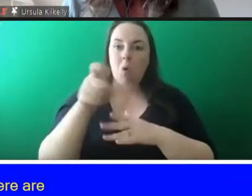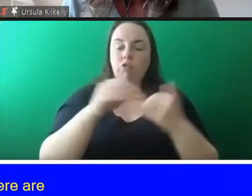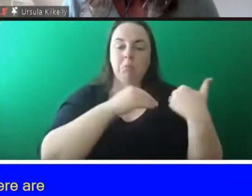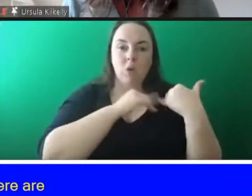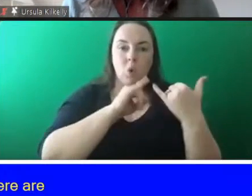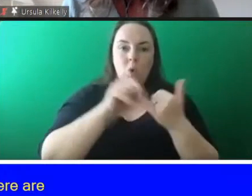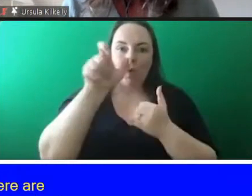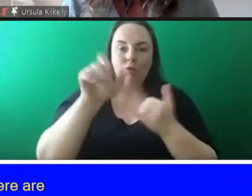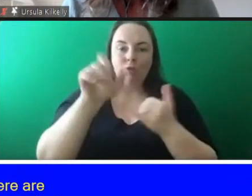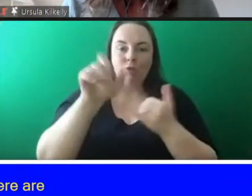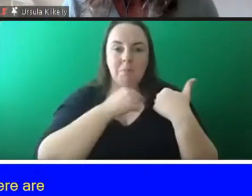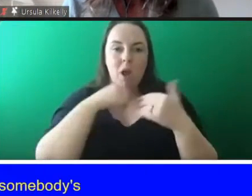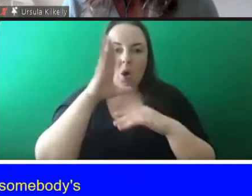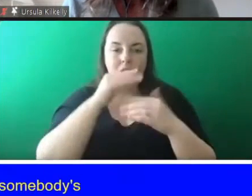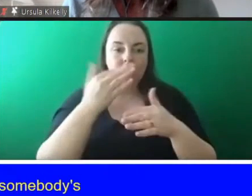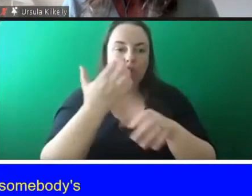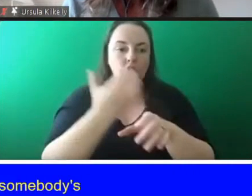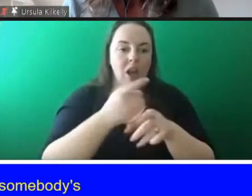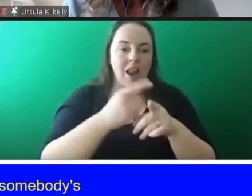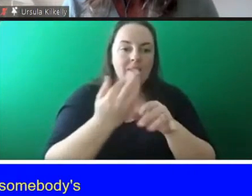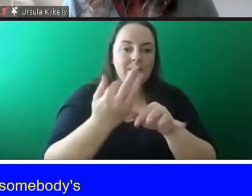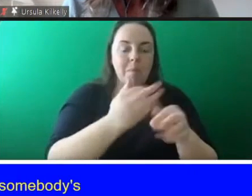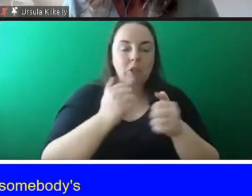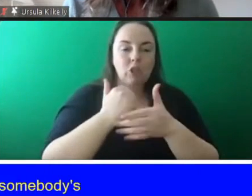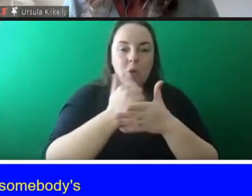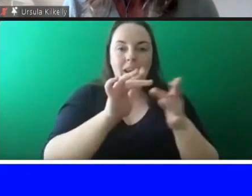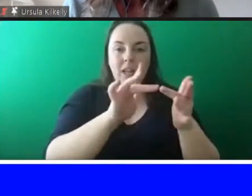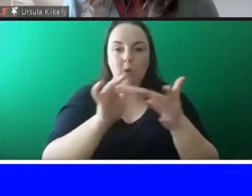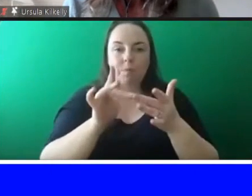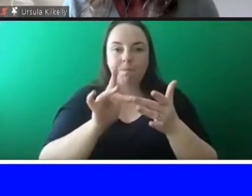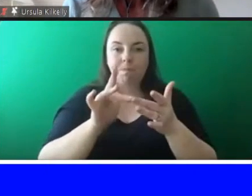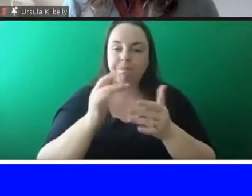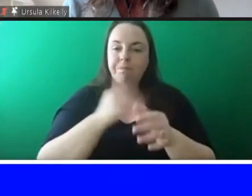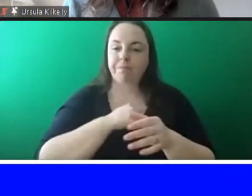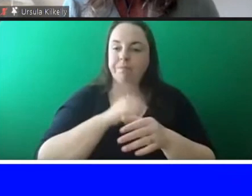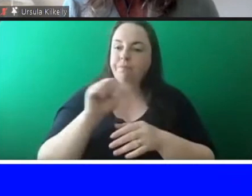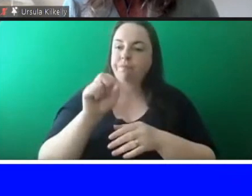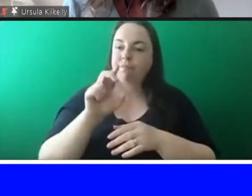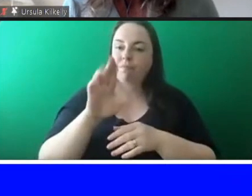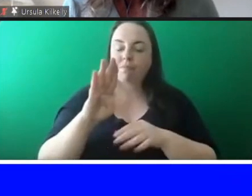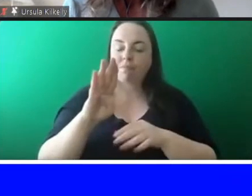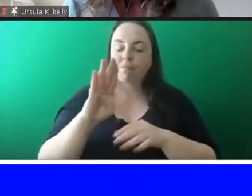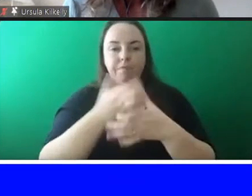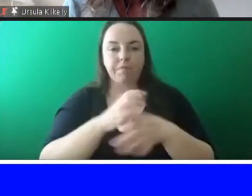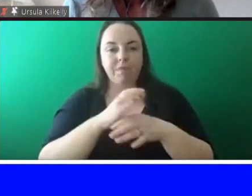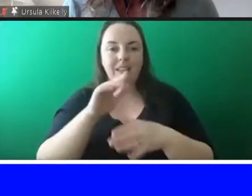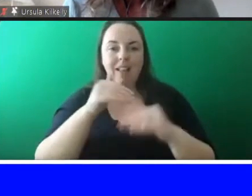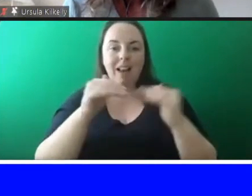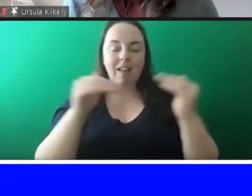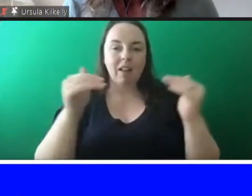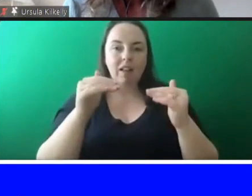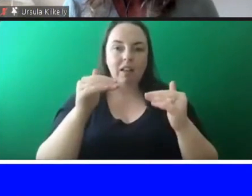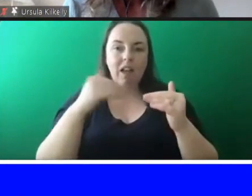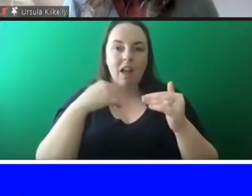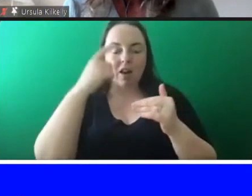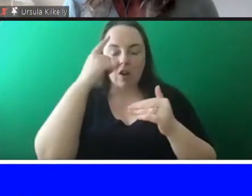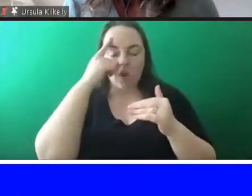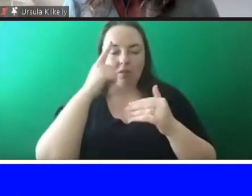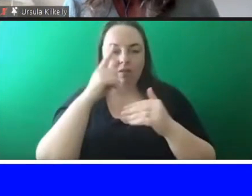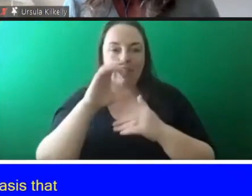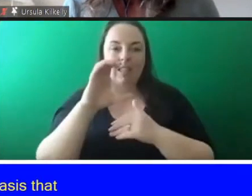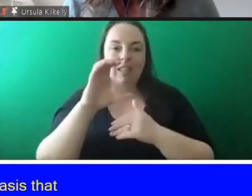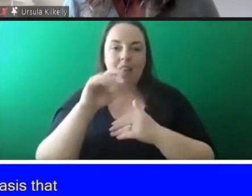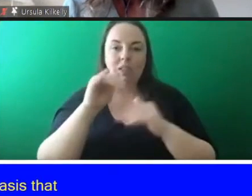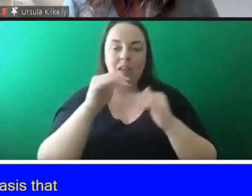and we're looking at the child and family support networks at sub-county level on the basis that the the sipsies have a role at county level of